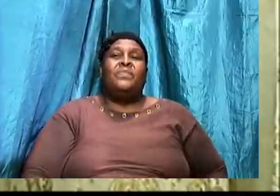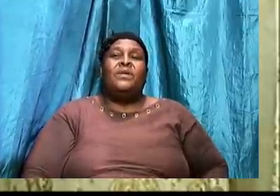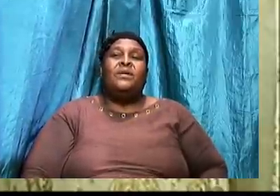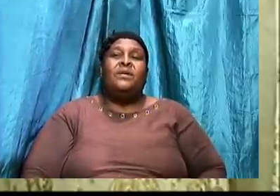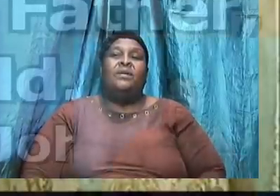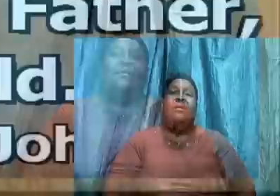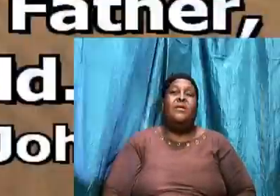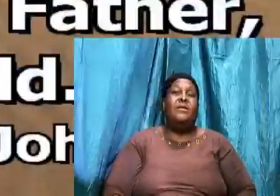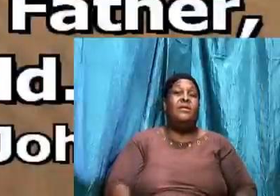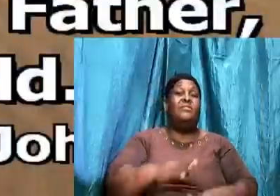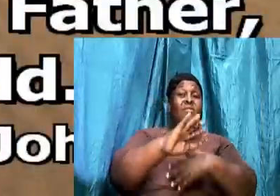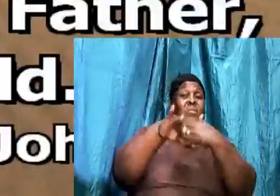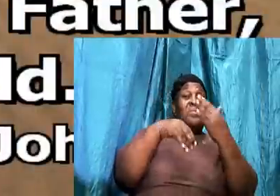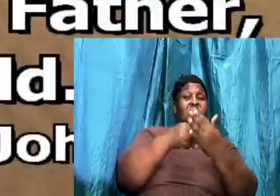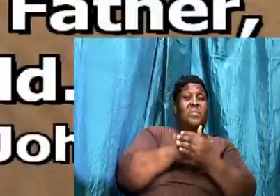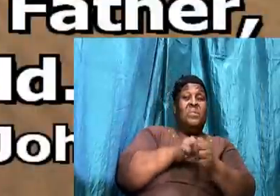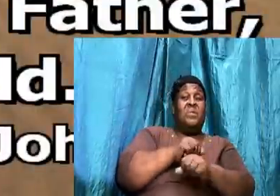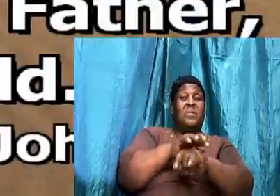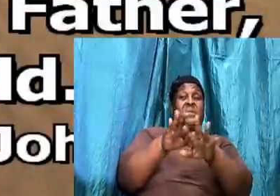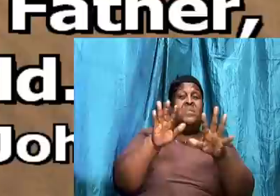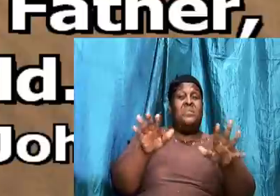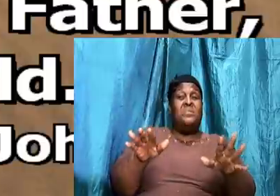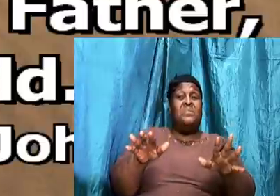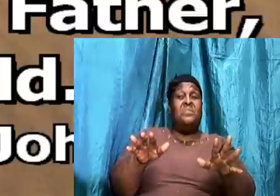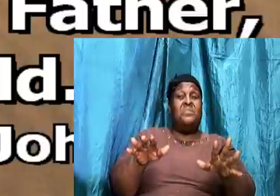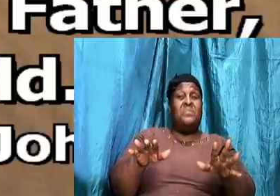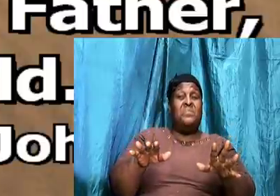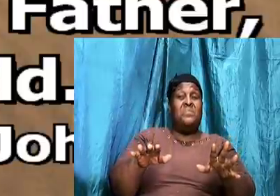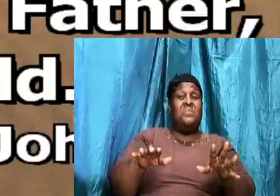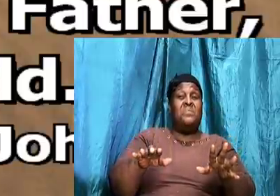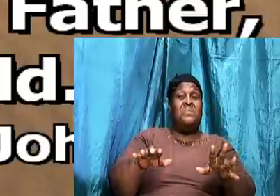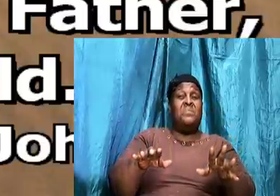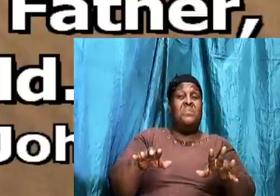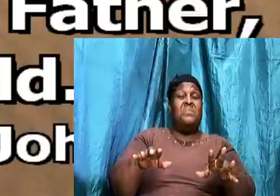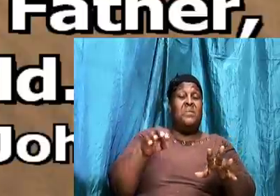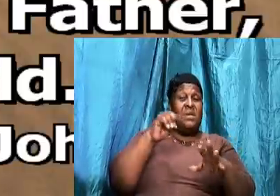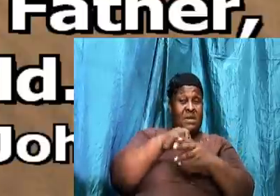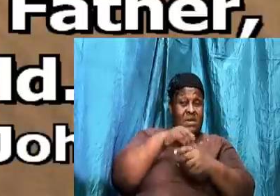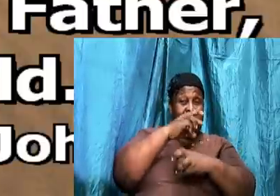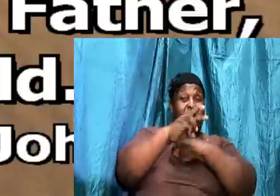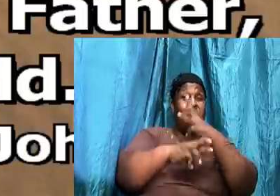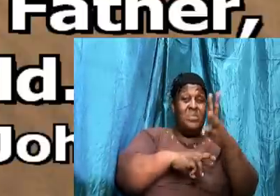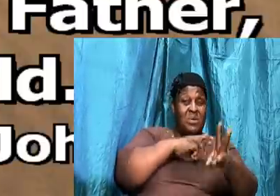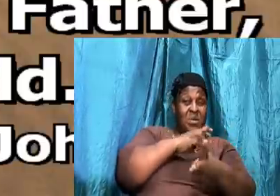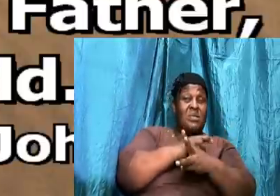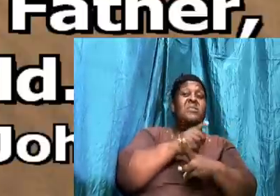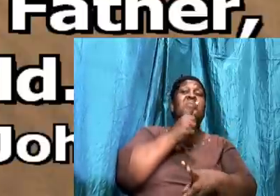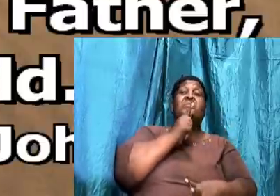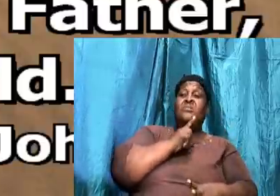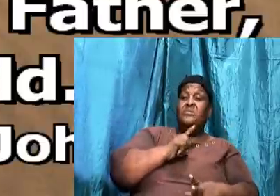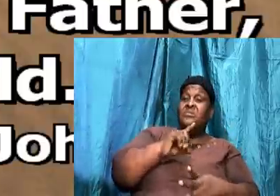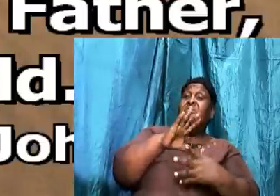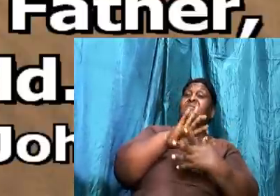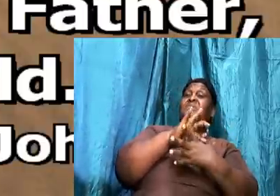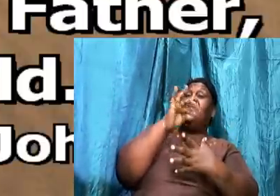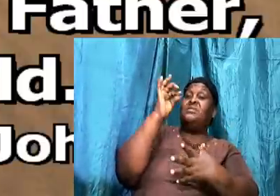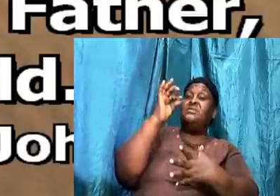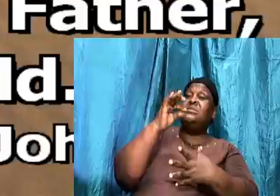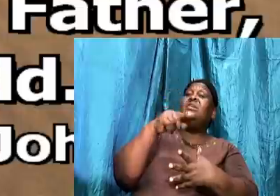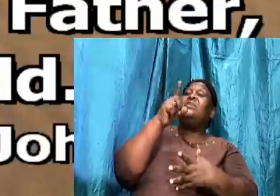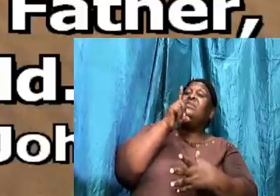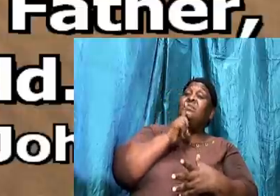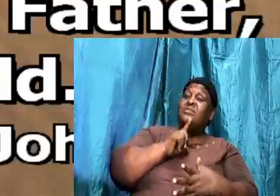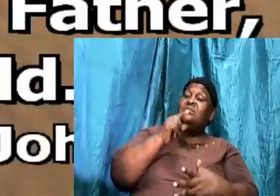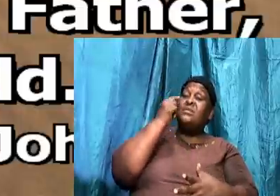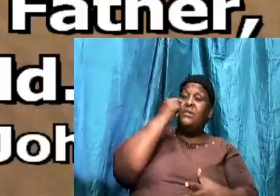For all. Hallelujah. That is. In the world. Is the lust of the flesh. And the